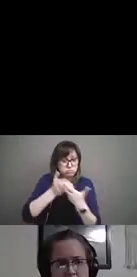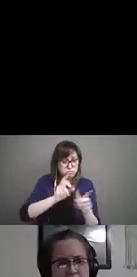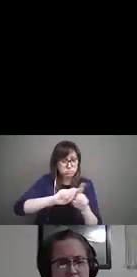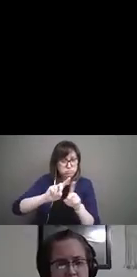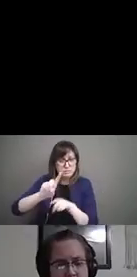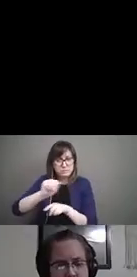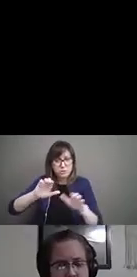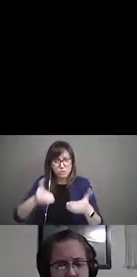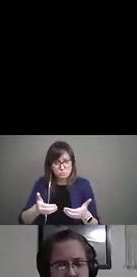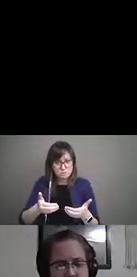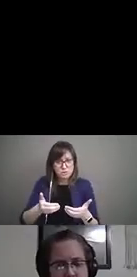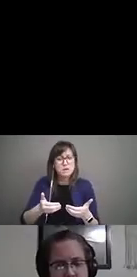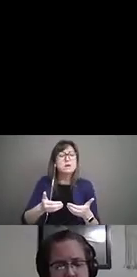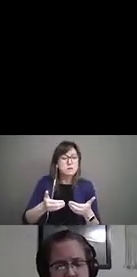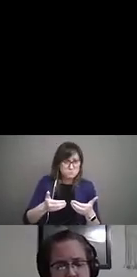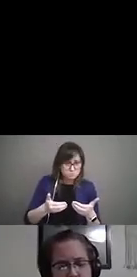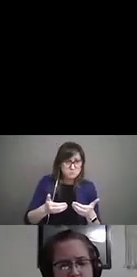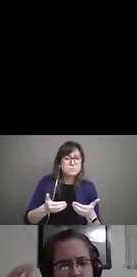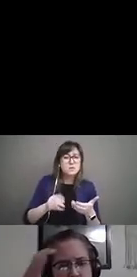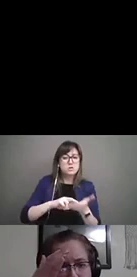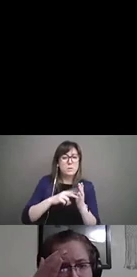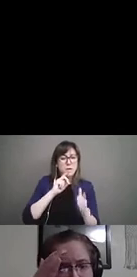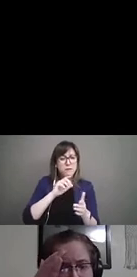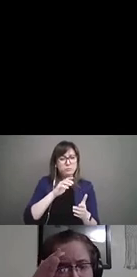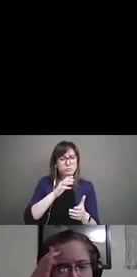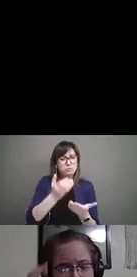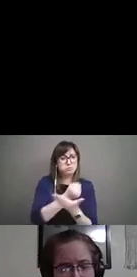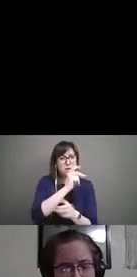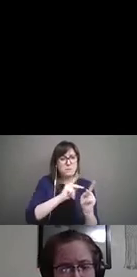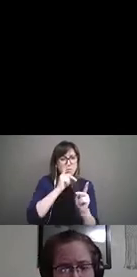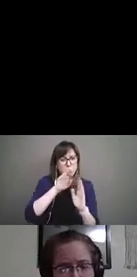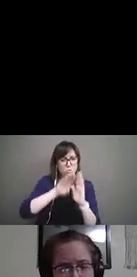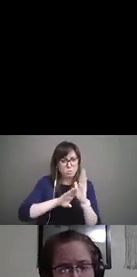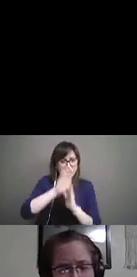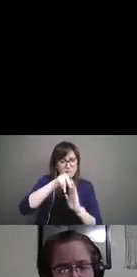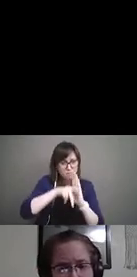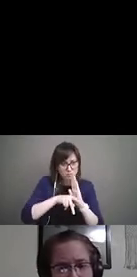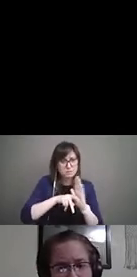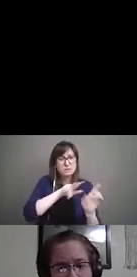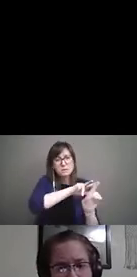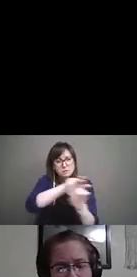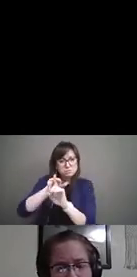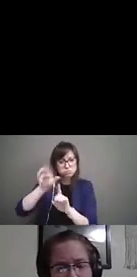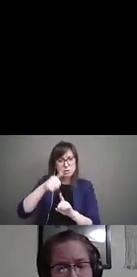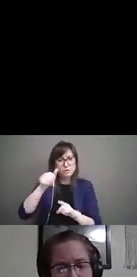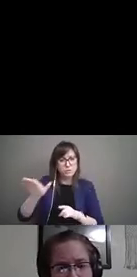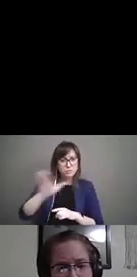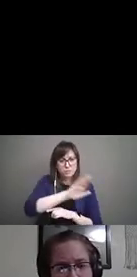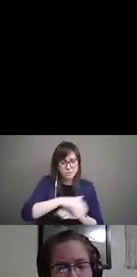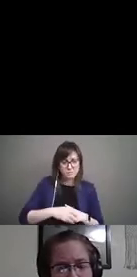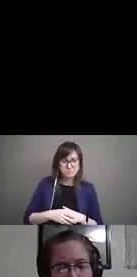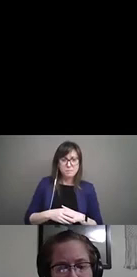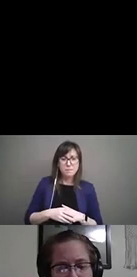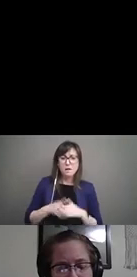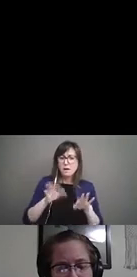that have policy levers to affect greater change across other disability areas. For example, ensuring consistent